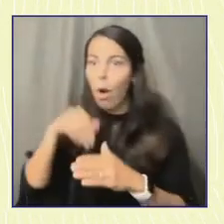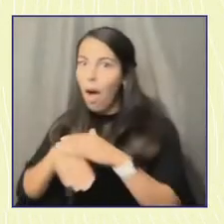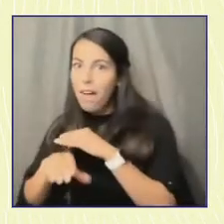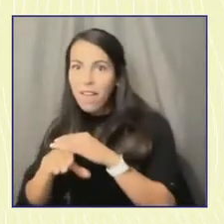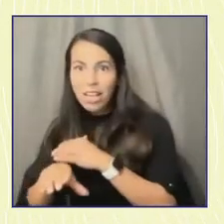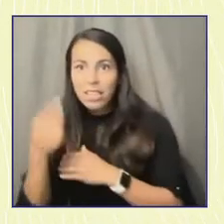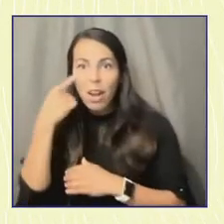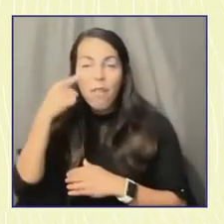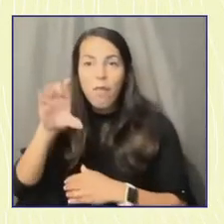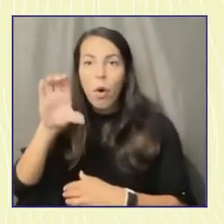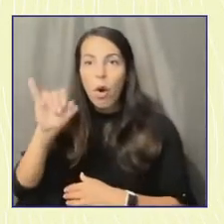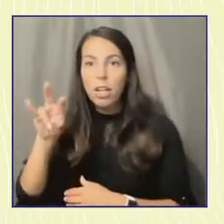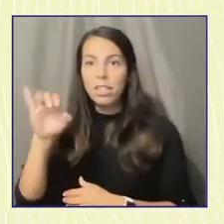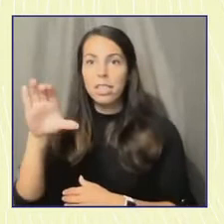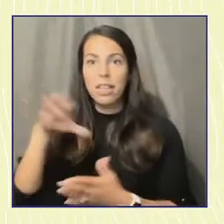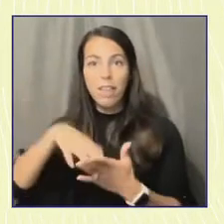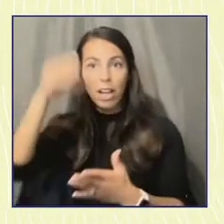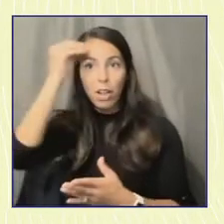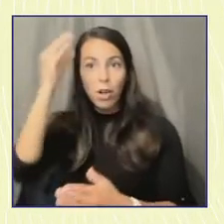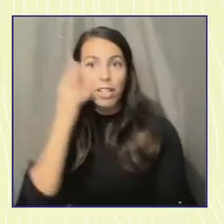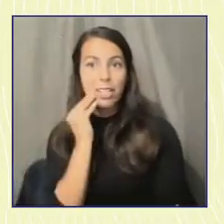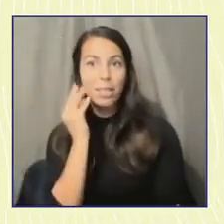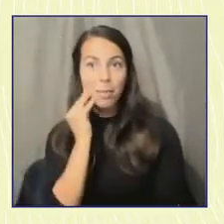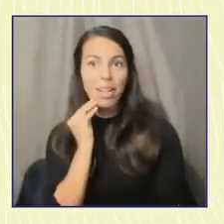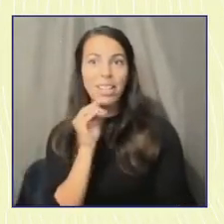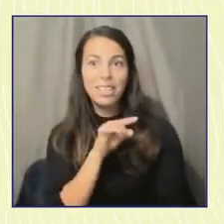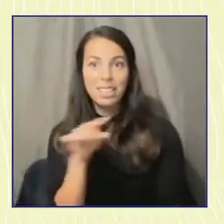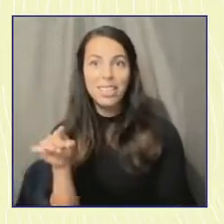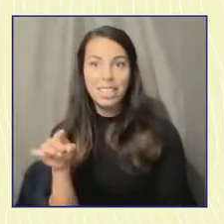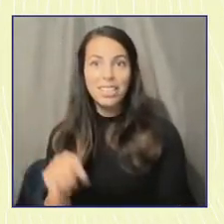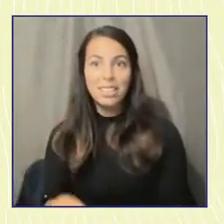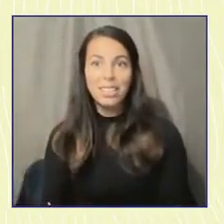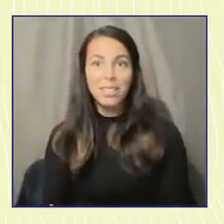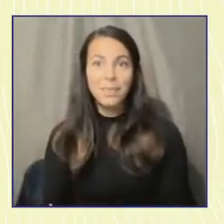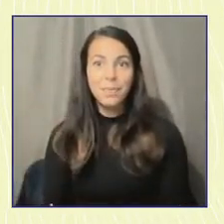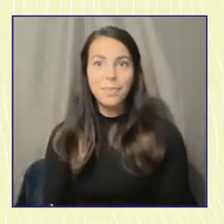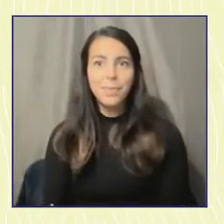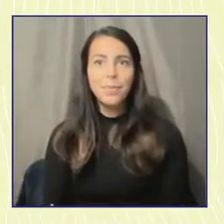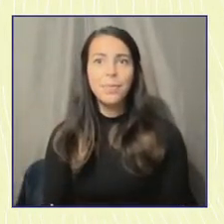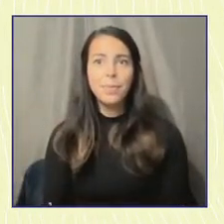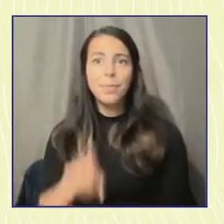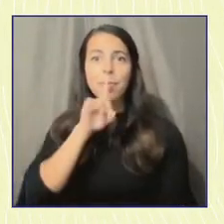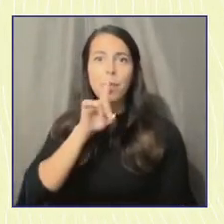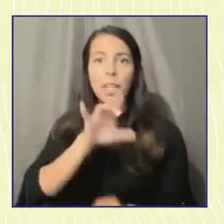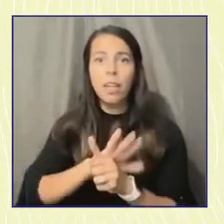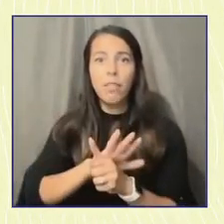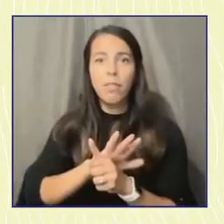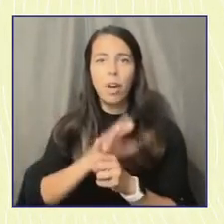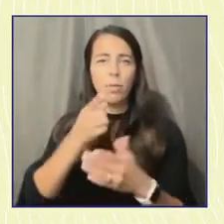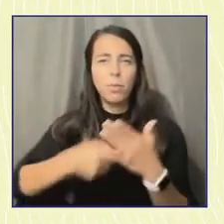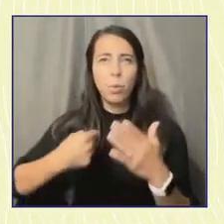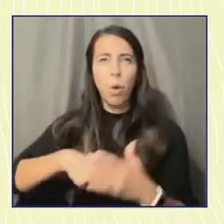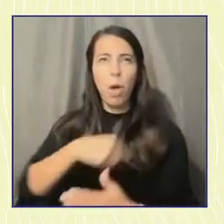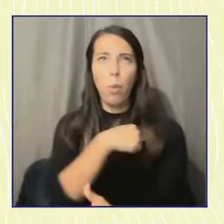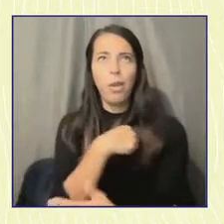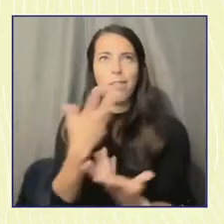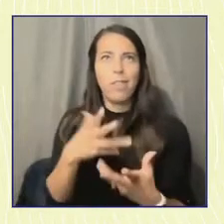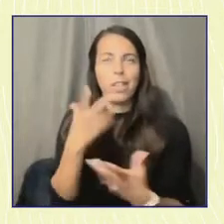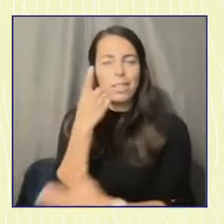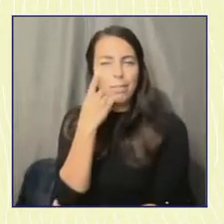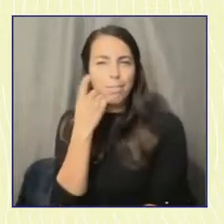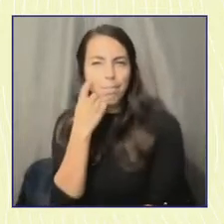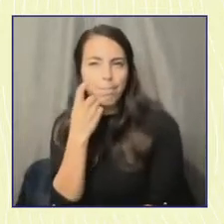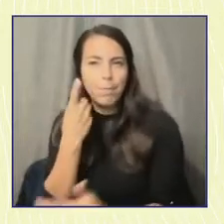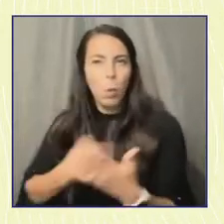experiences in schools was particularly valuable. It confirms what many of us already suspected or know about the